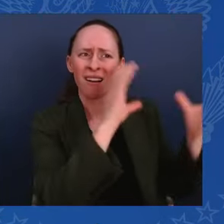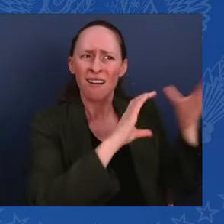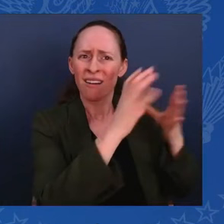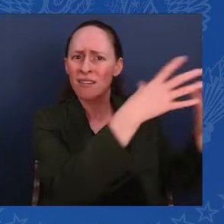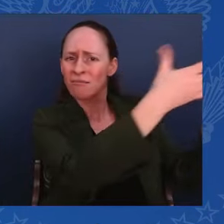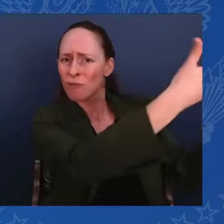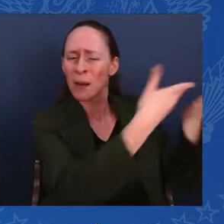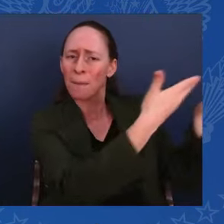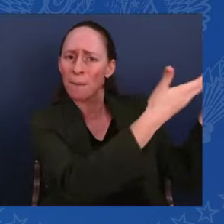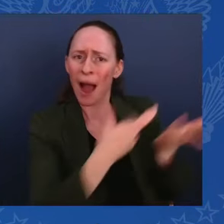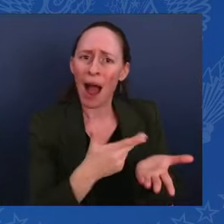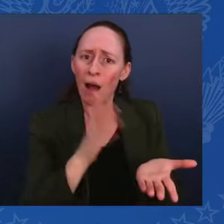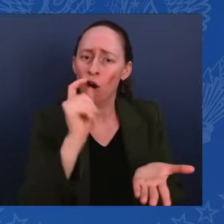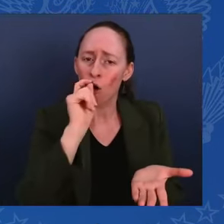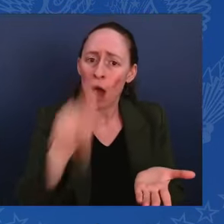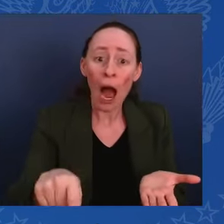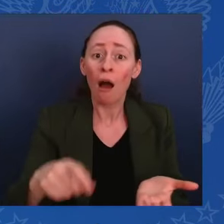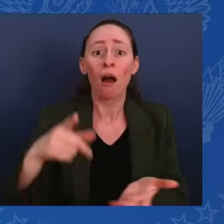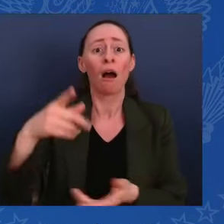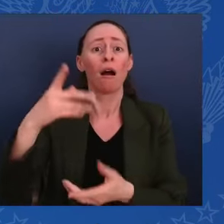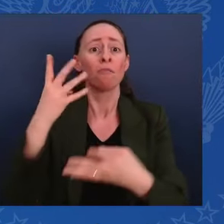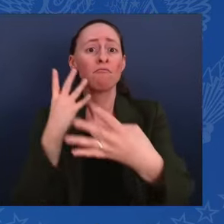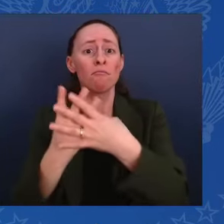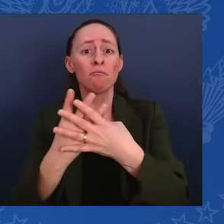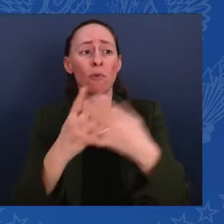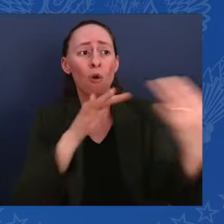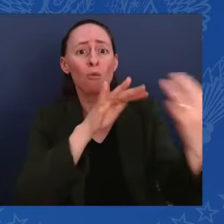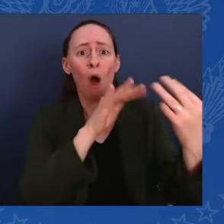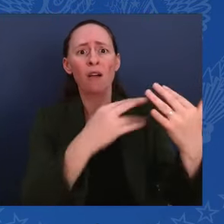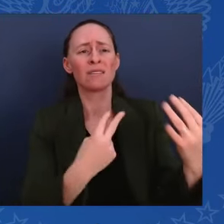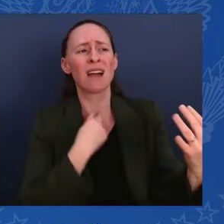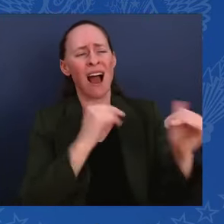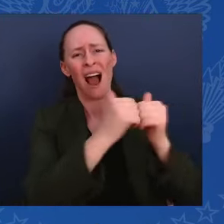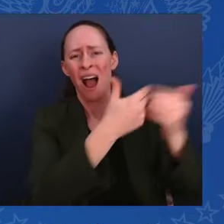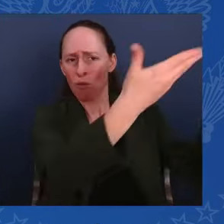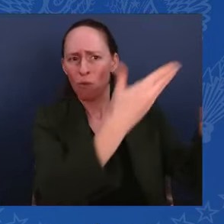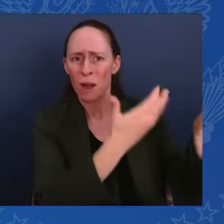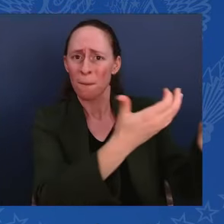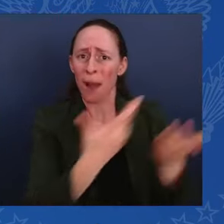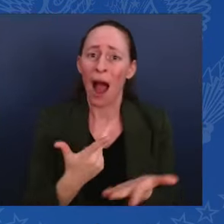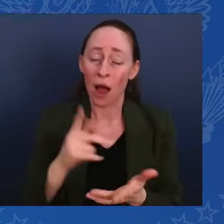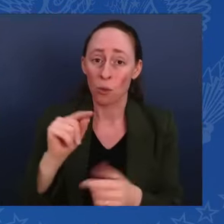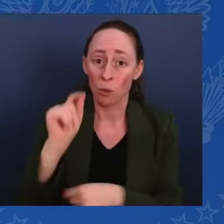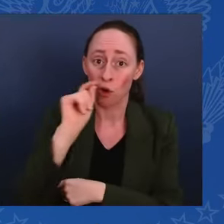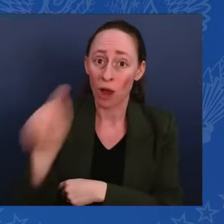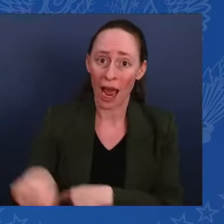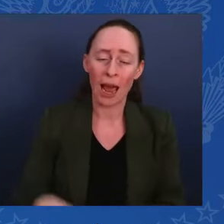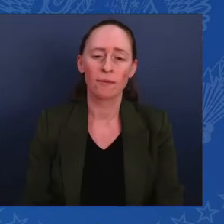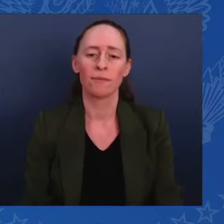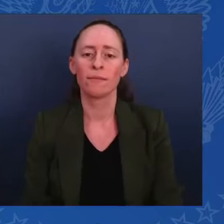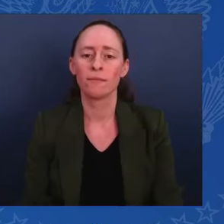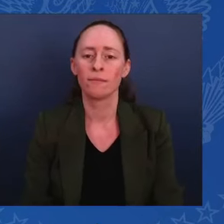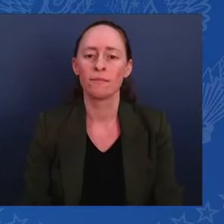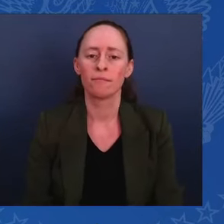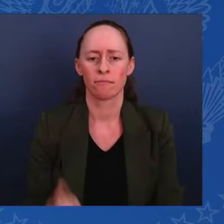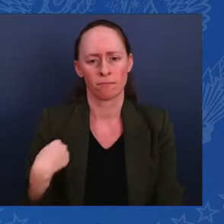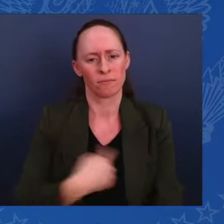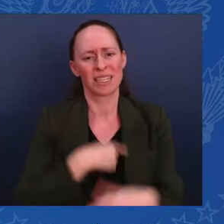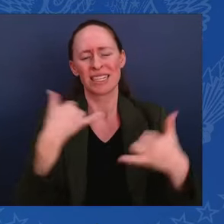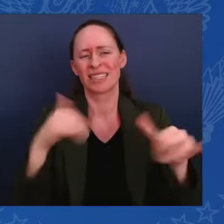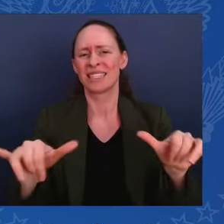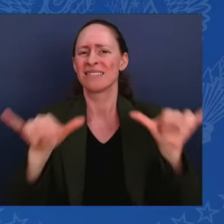to continue to work with Ukraine and partners to provide you with all the support you need to achieve victory against Russian aggression.